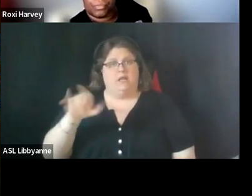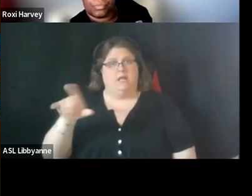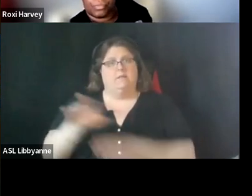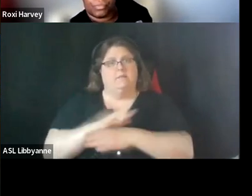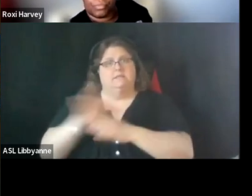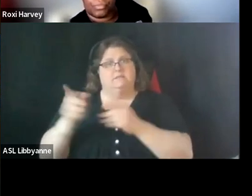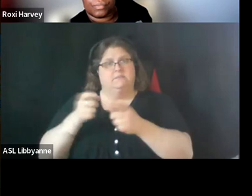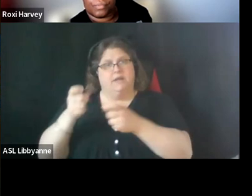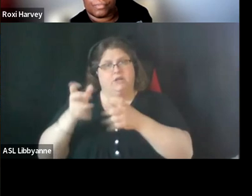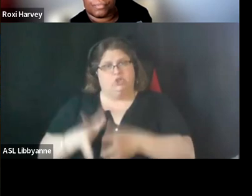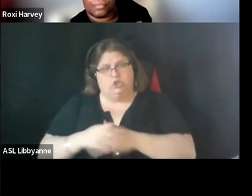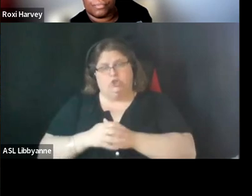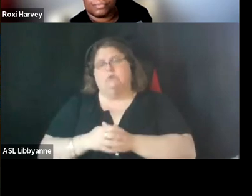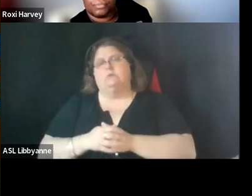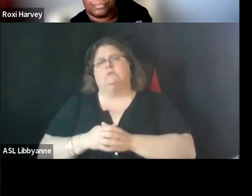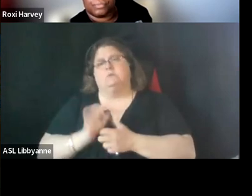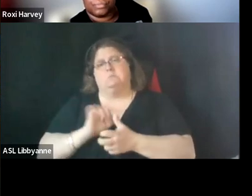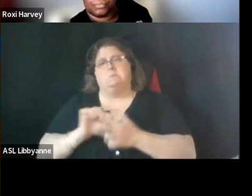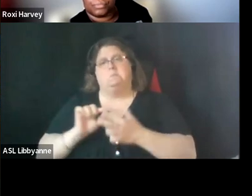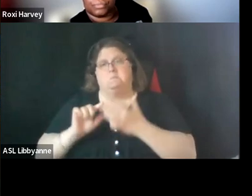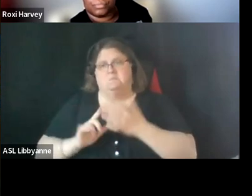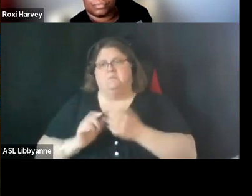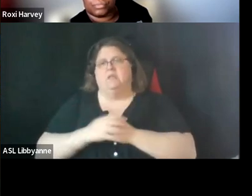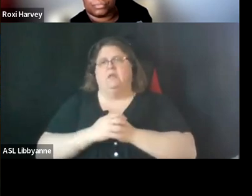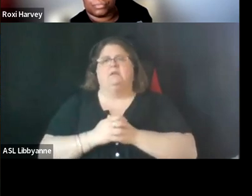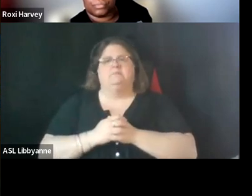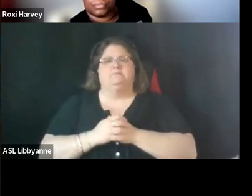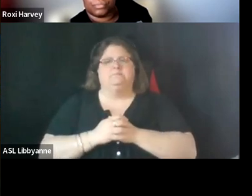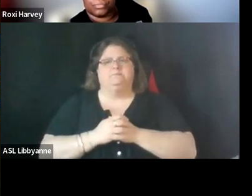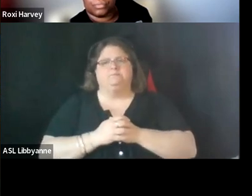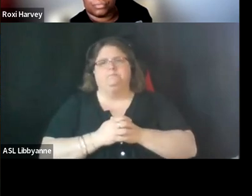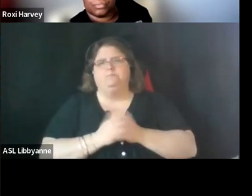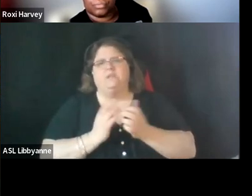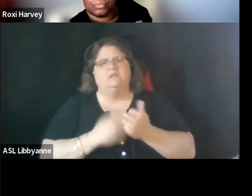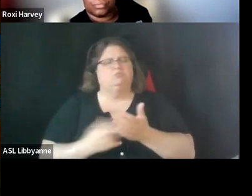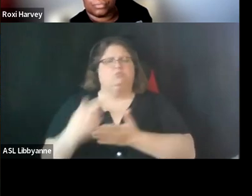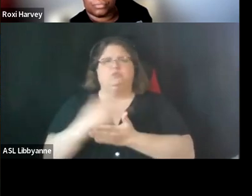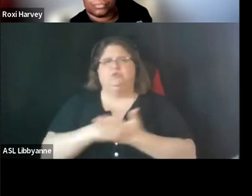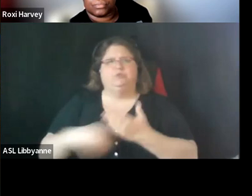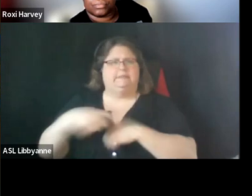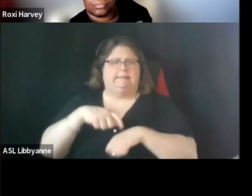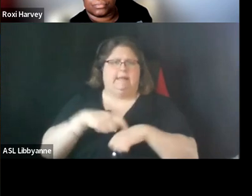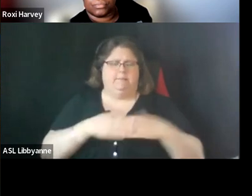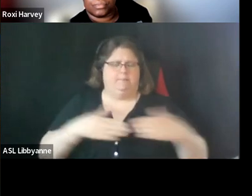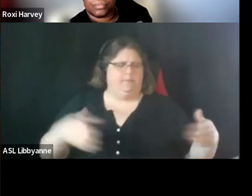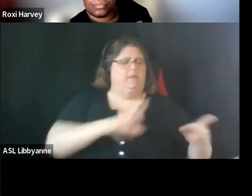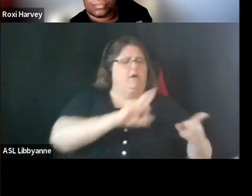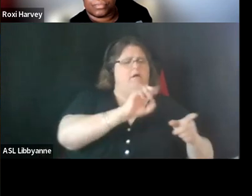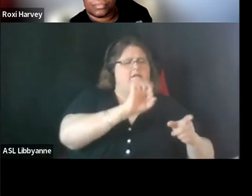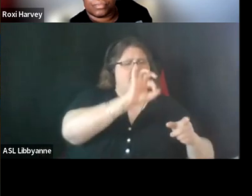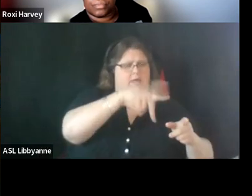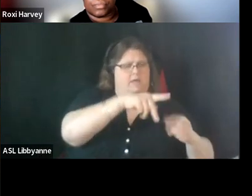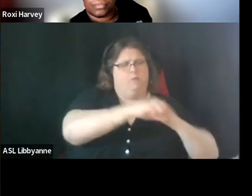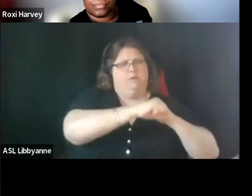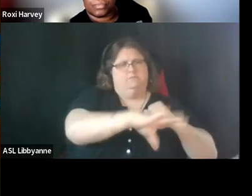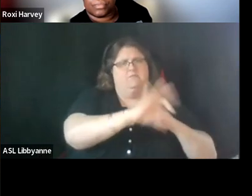we um first started so just to review the timeline the rfp was released in february 23rd